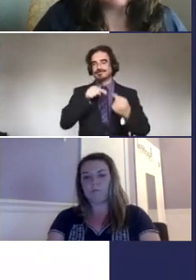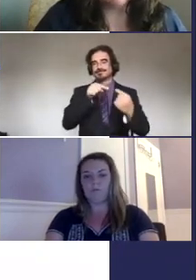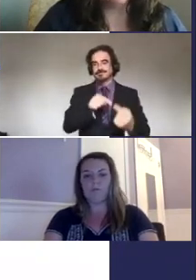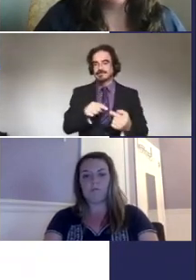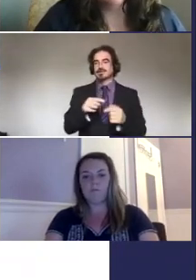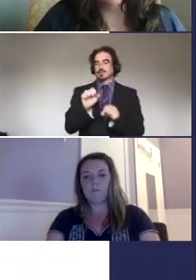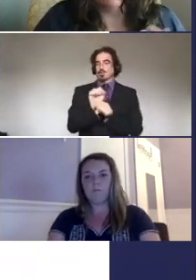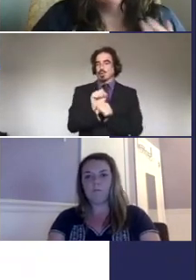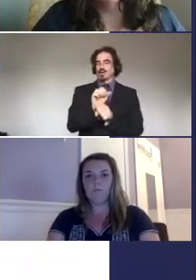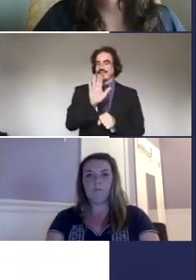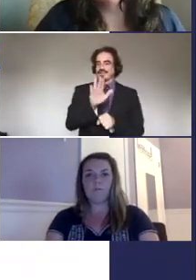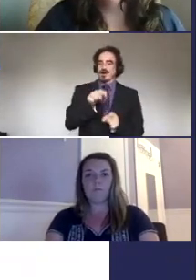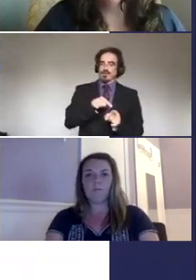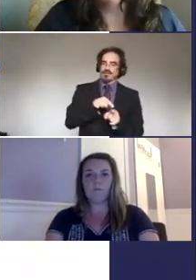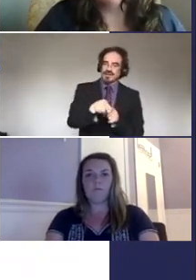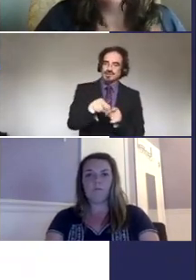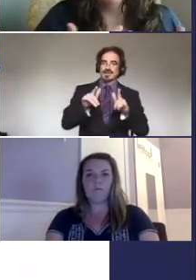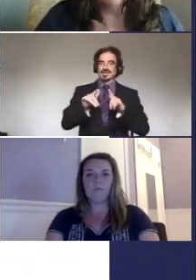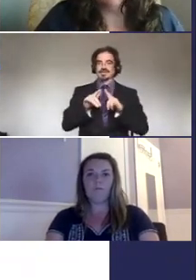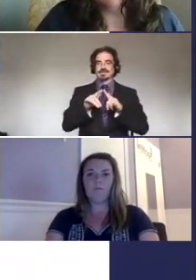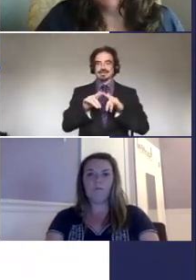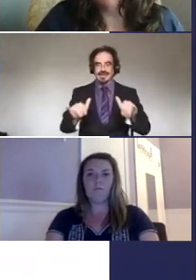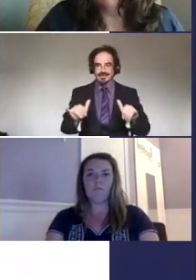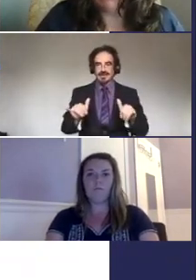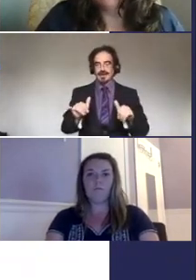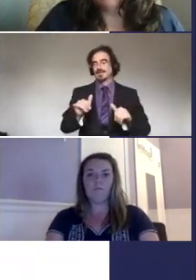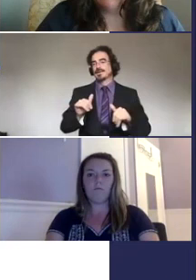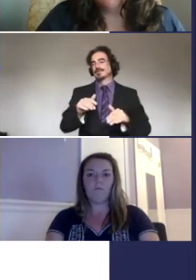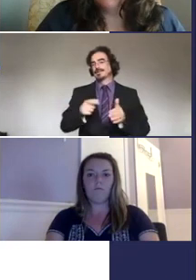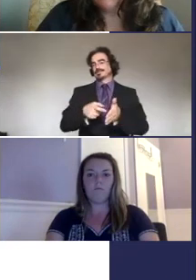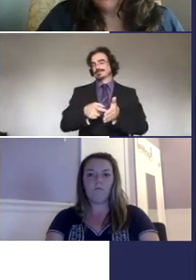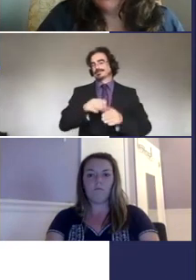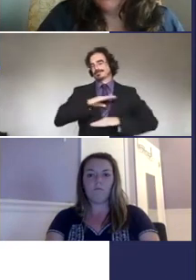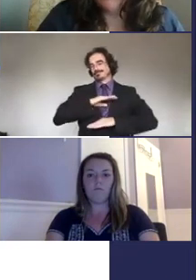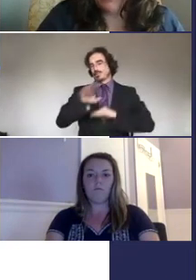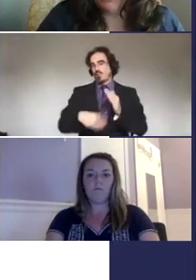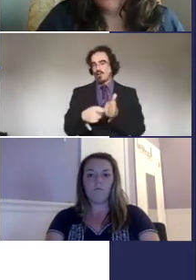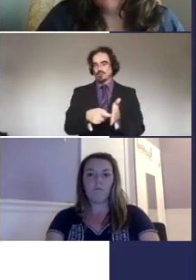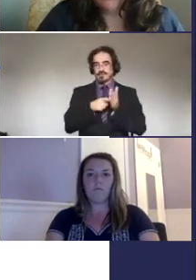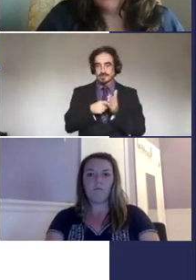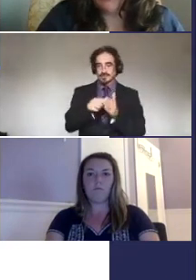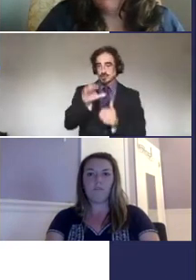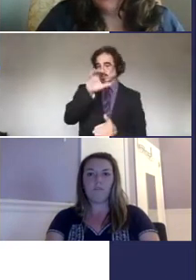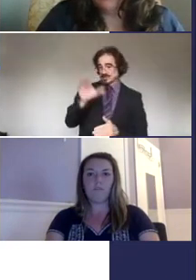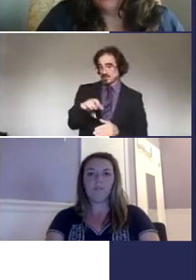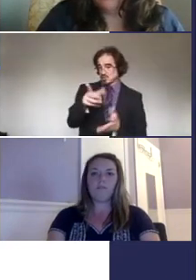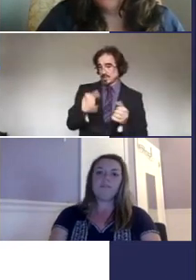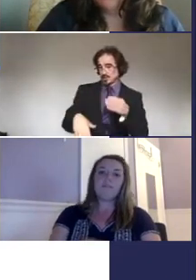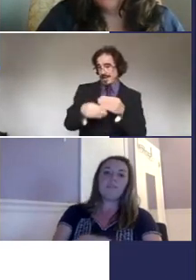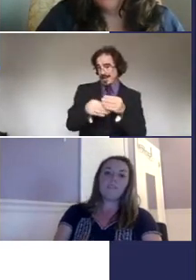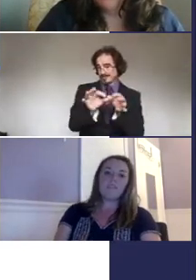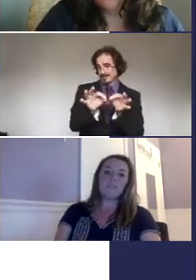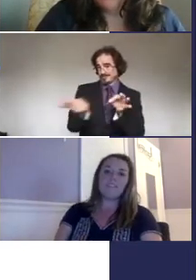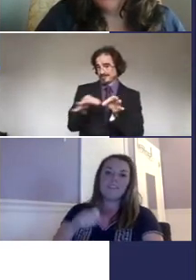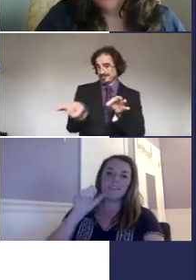their professions while, um, trying to meet the criteria of the mask. And Christina, did you want to have something to say about that?